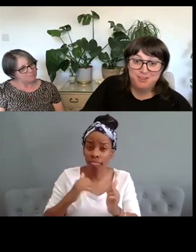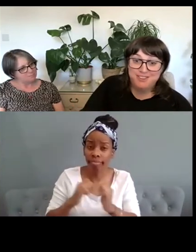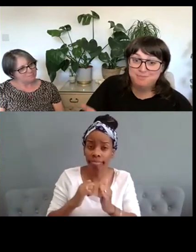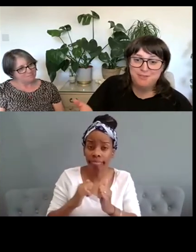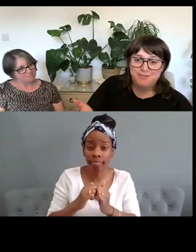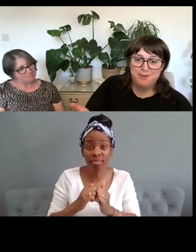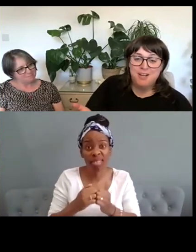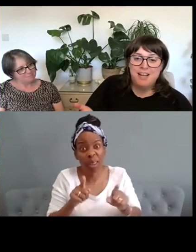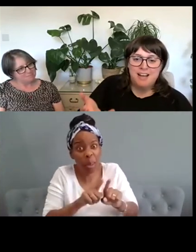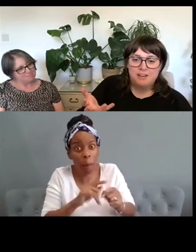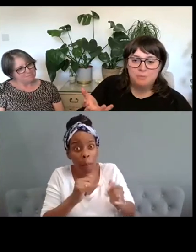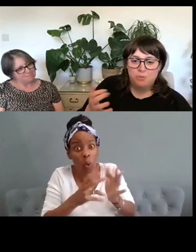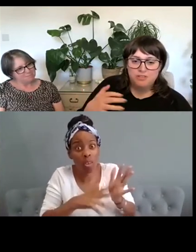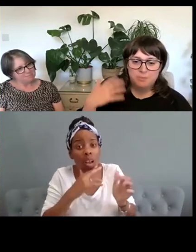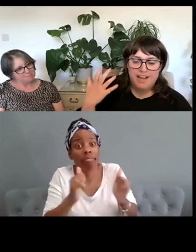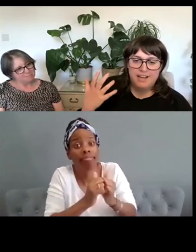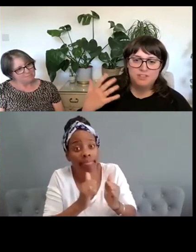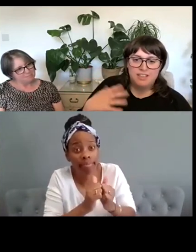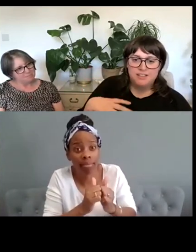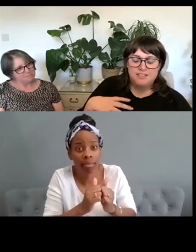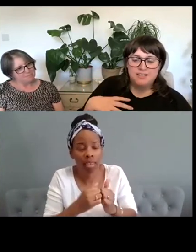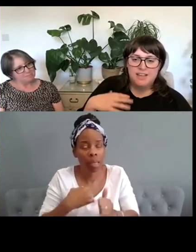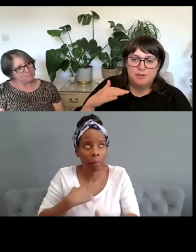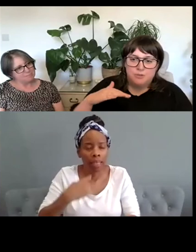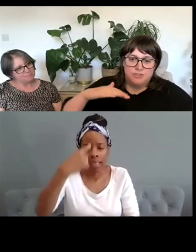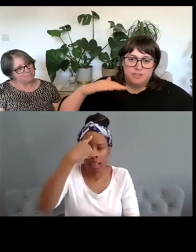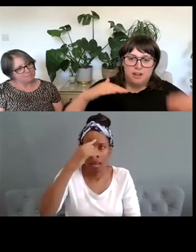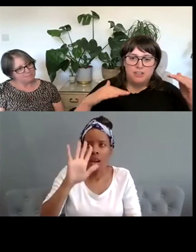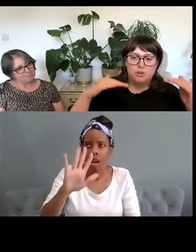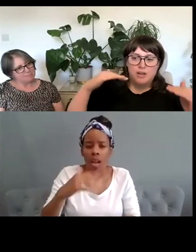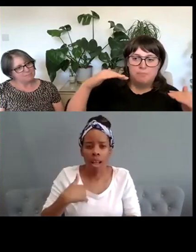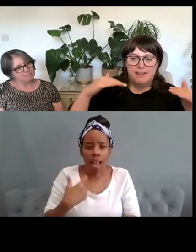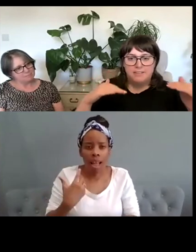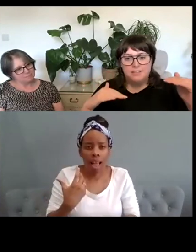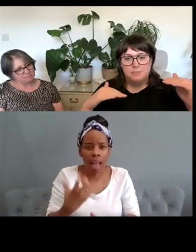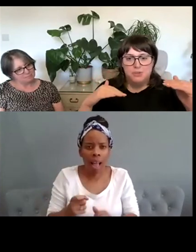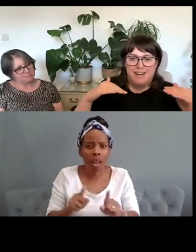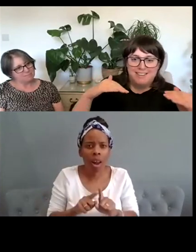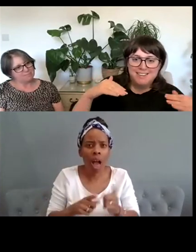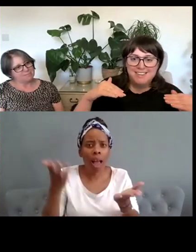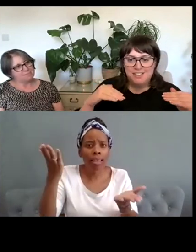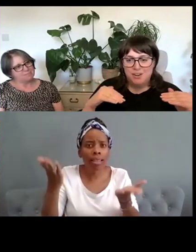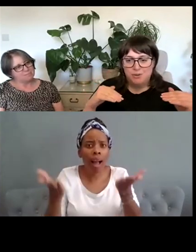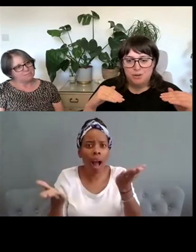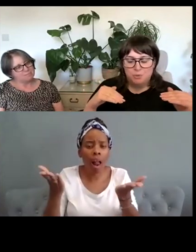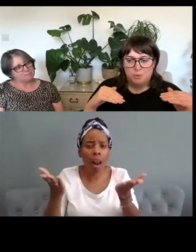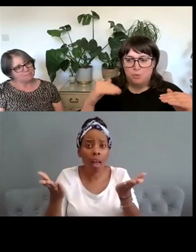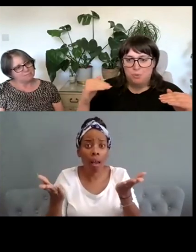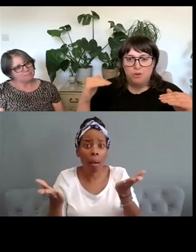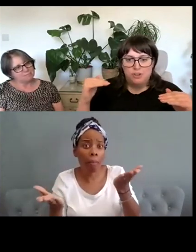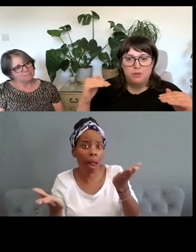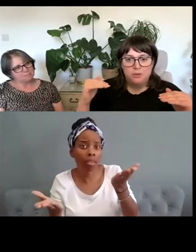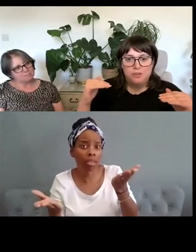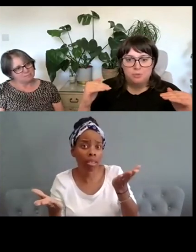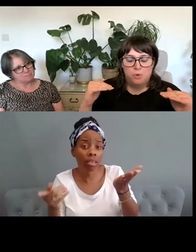too sonia's both true and i'm almost in my head i'm seeing like this scales that are like trying to balance between you know what we